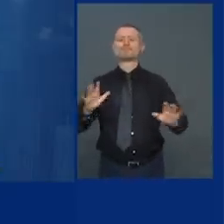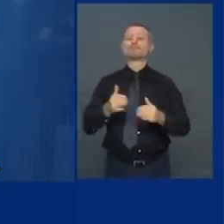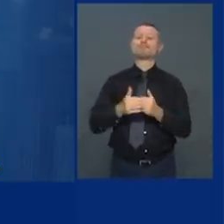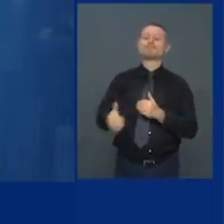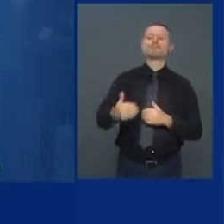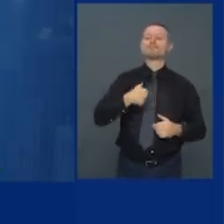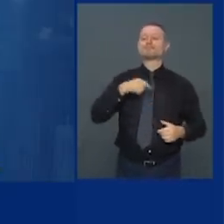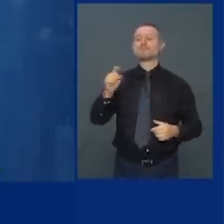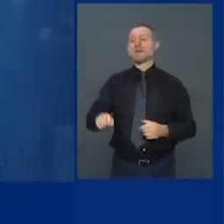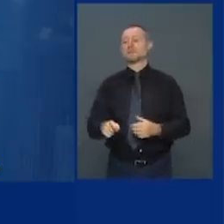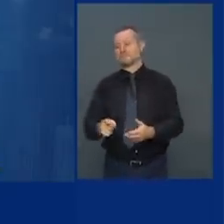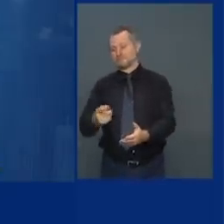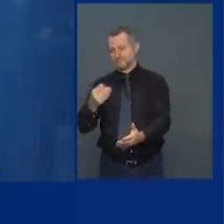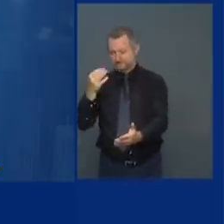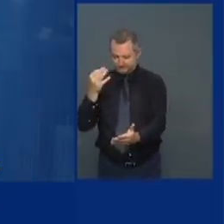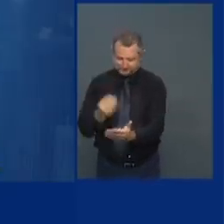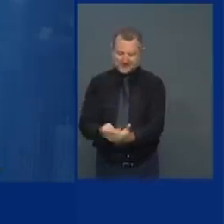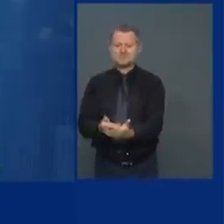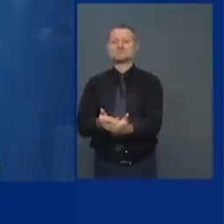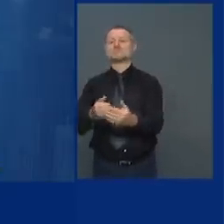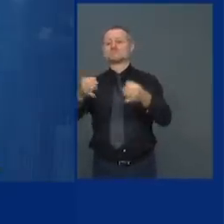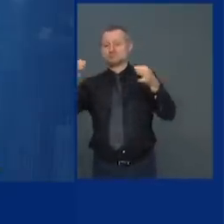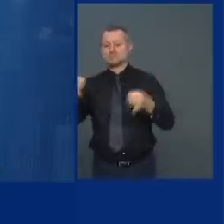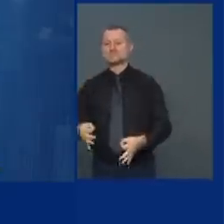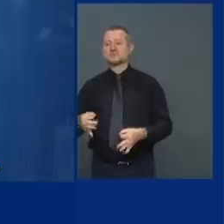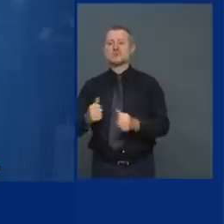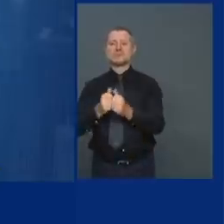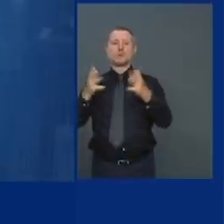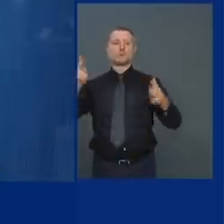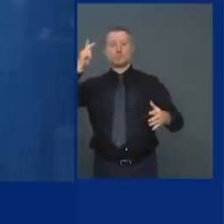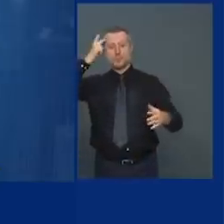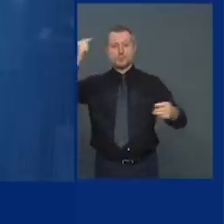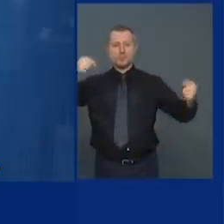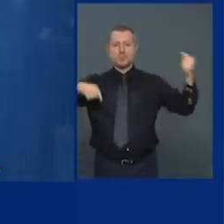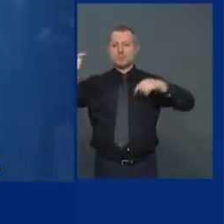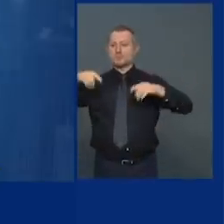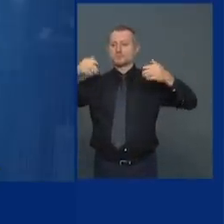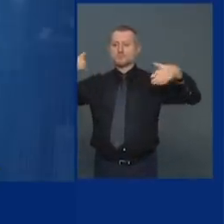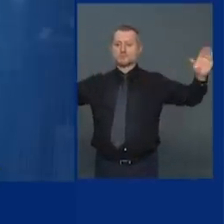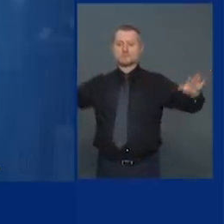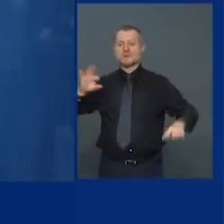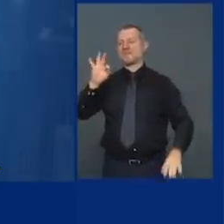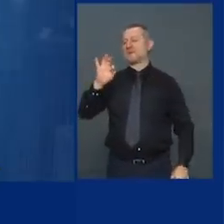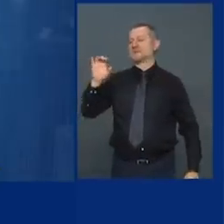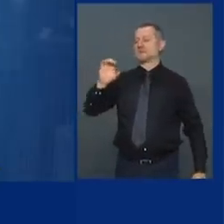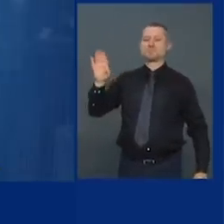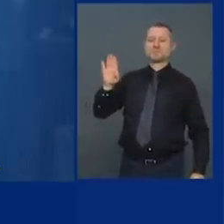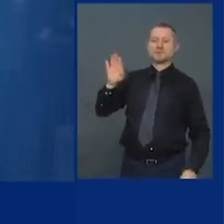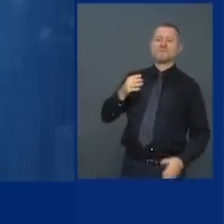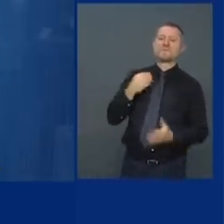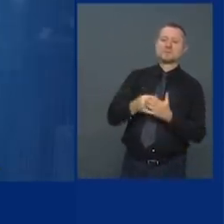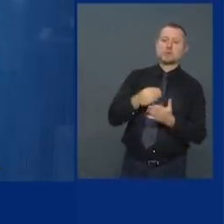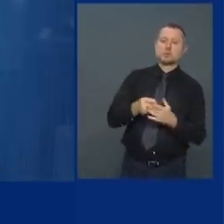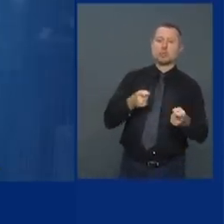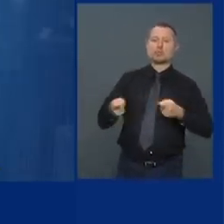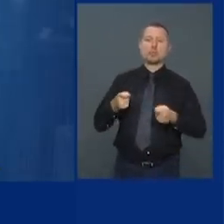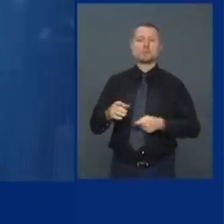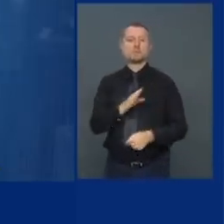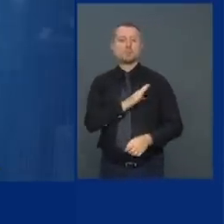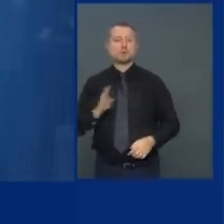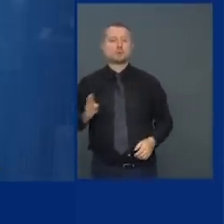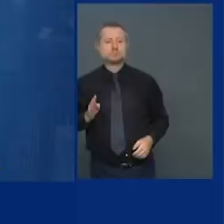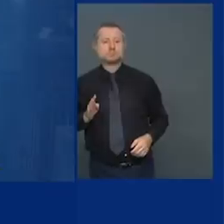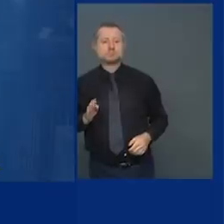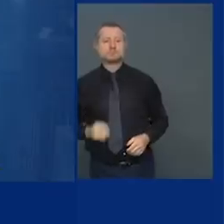decisions and they'd have to done be done by a financial control board but I'm not I'm not picking up the check